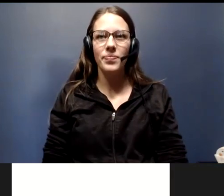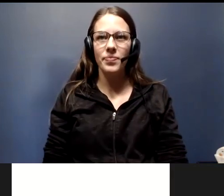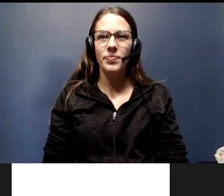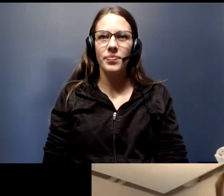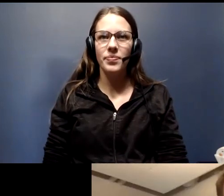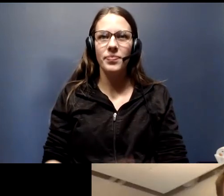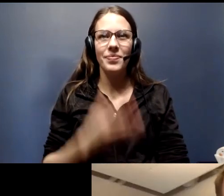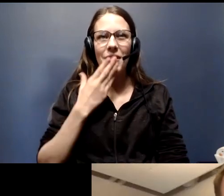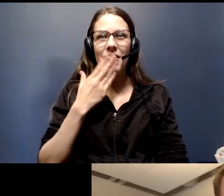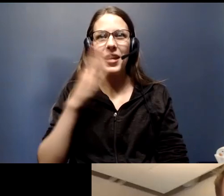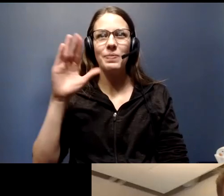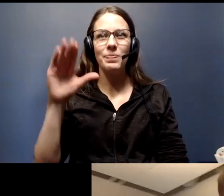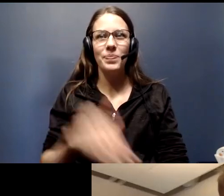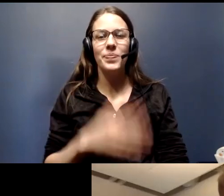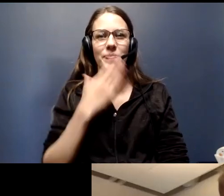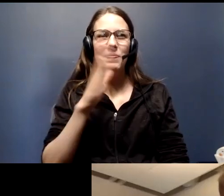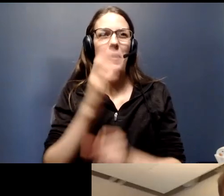Thank you. Thank you. Keep safe.